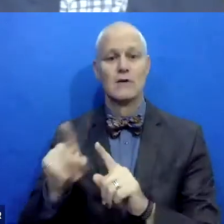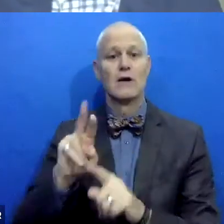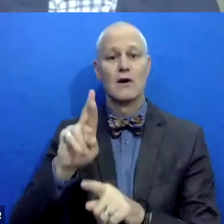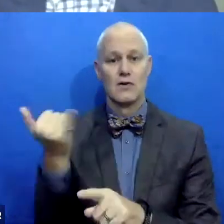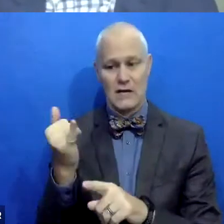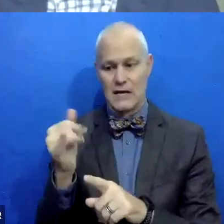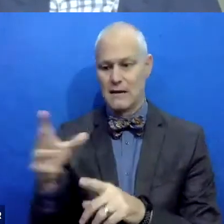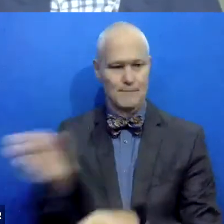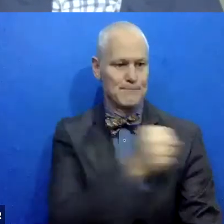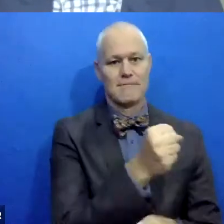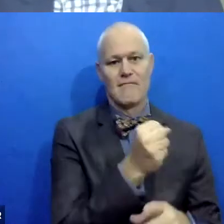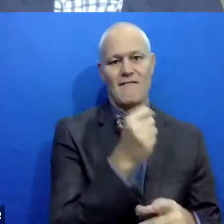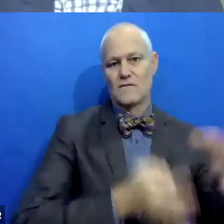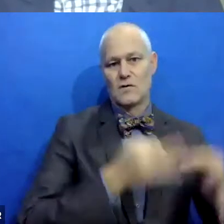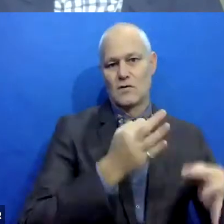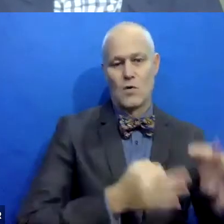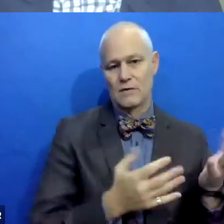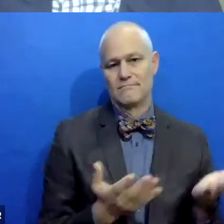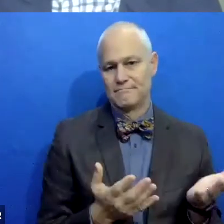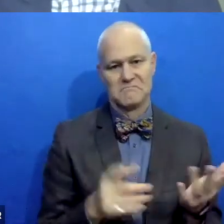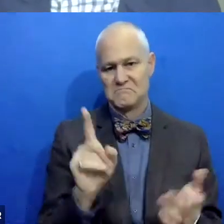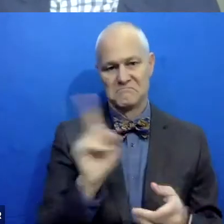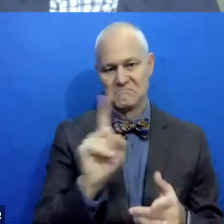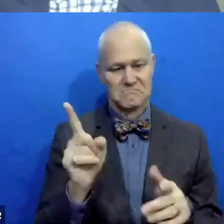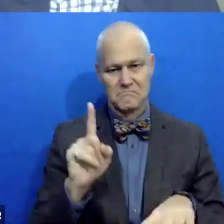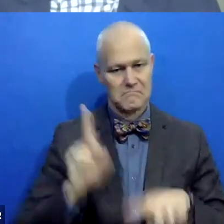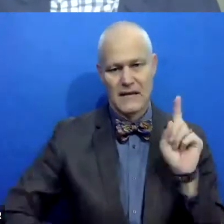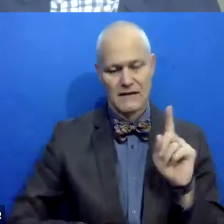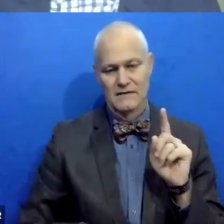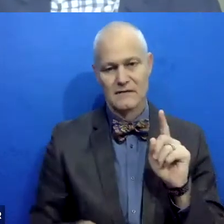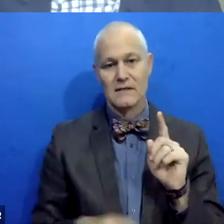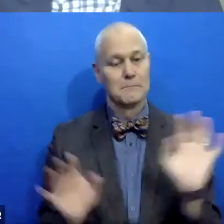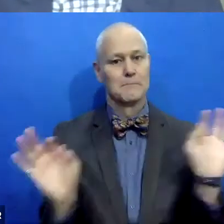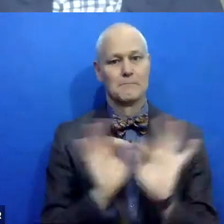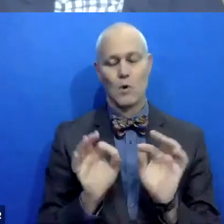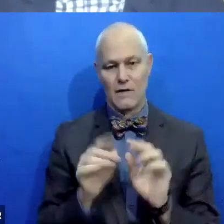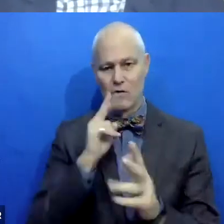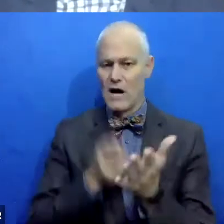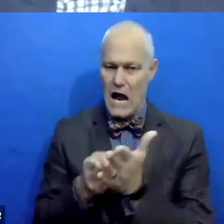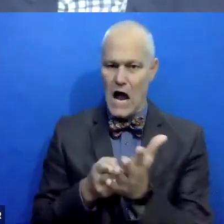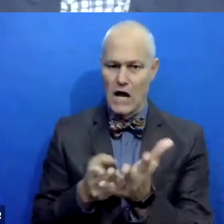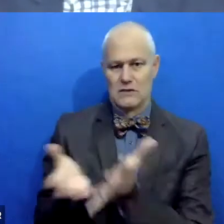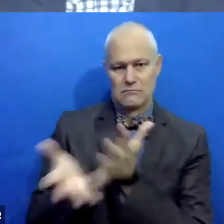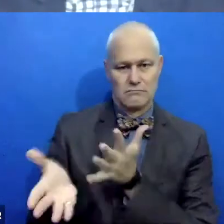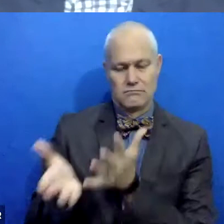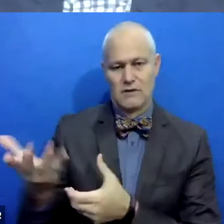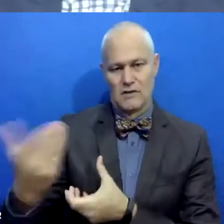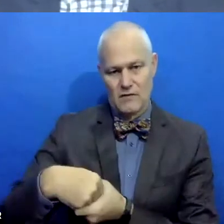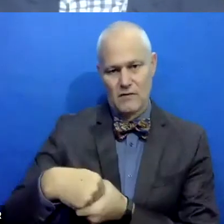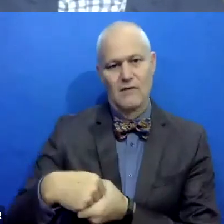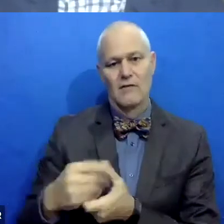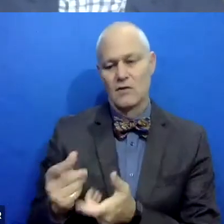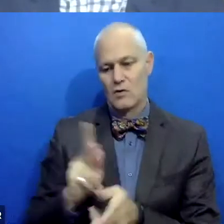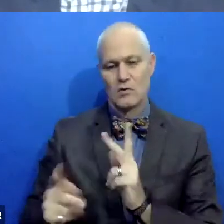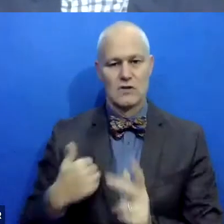in a court of law if the process breaks down. Absolutely critical for us to be able to get honest participation from the young people who involved,